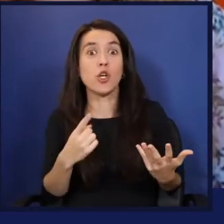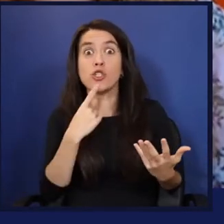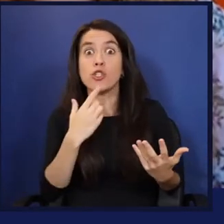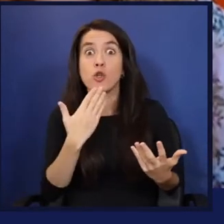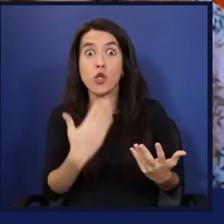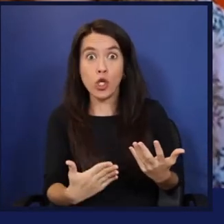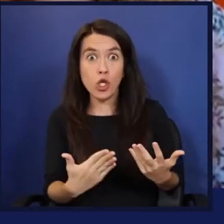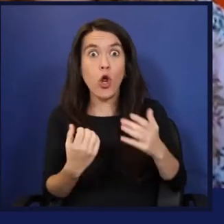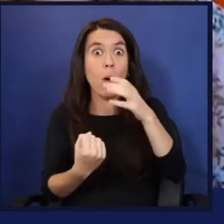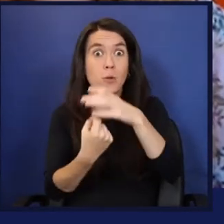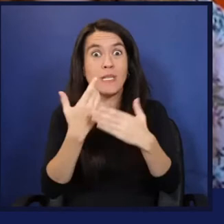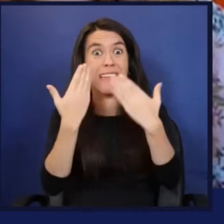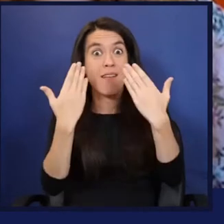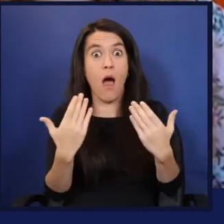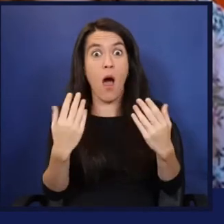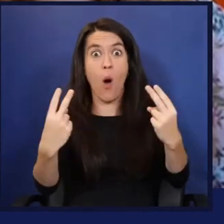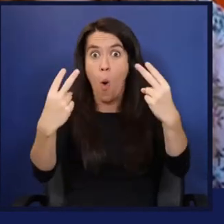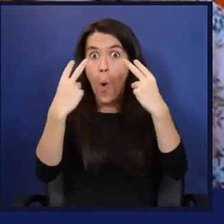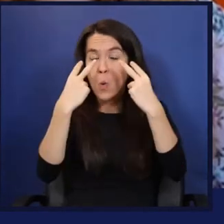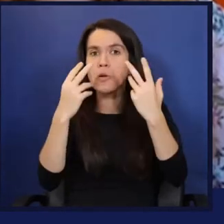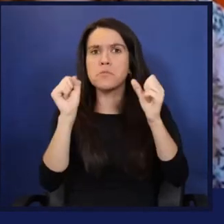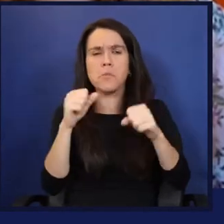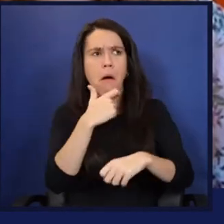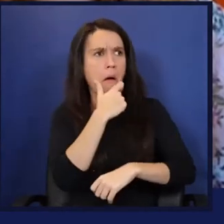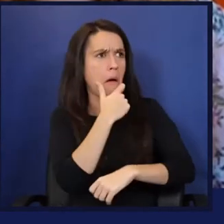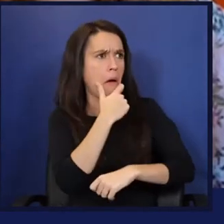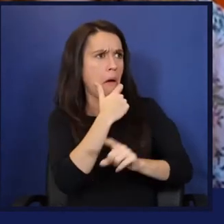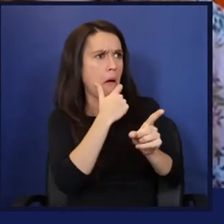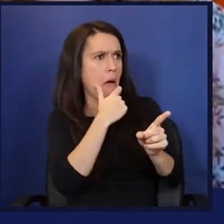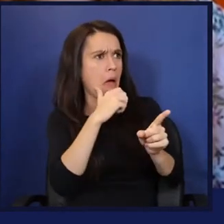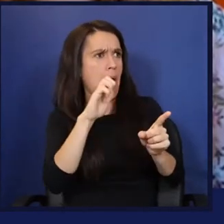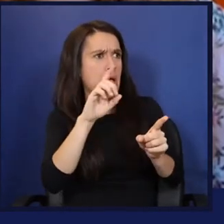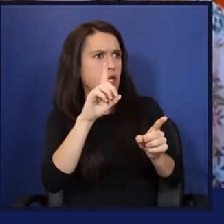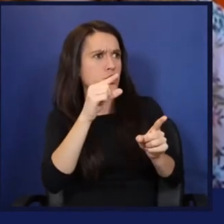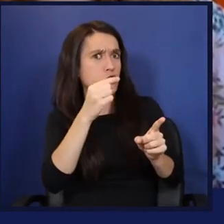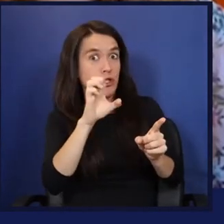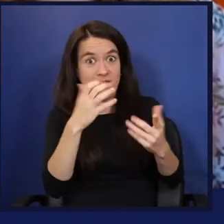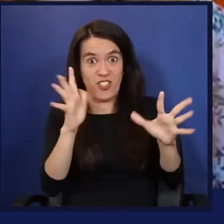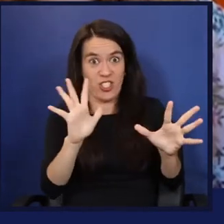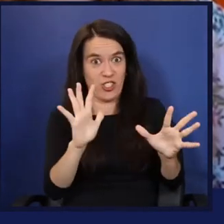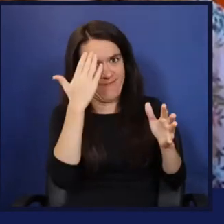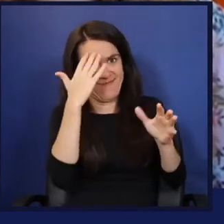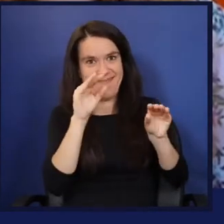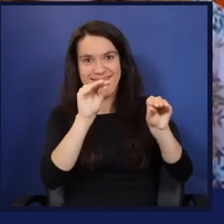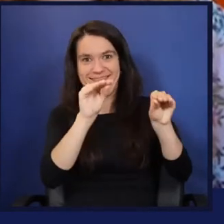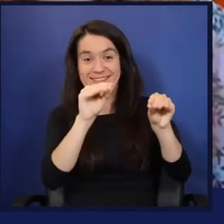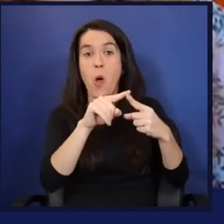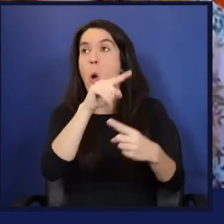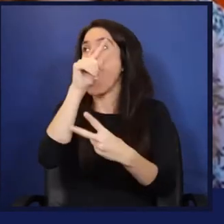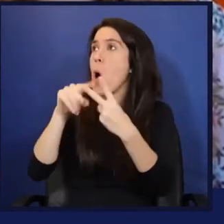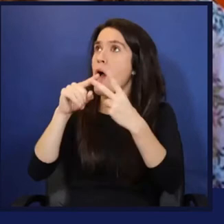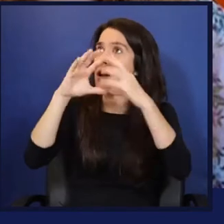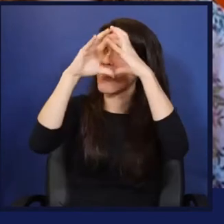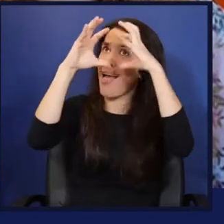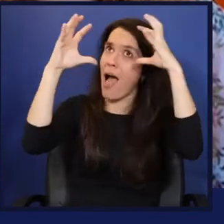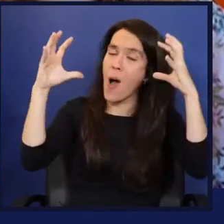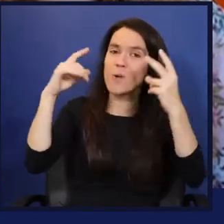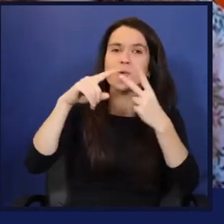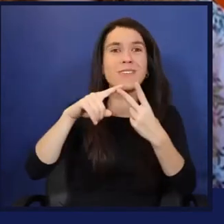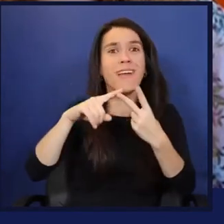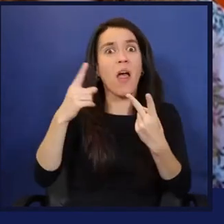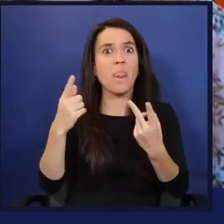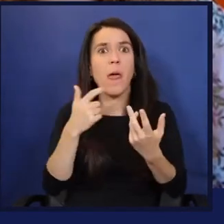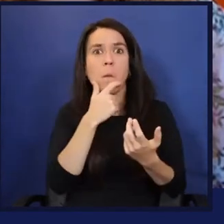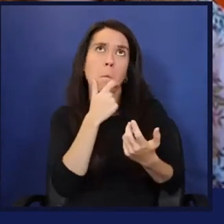hear both opportunities. You build at the edge, you build in the cloud, and then it's up to you. You really choose